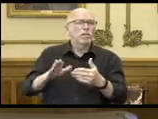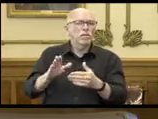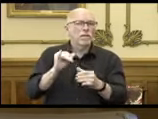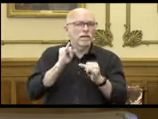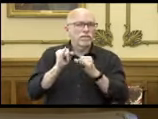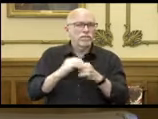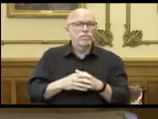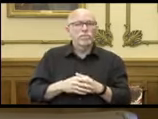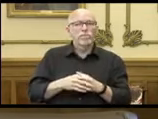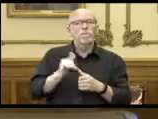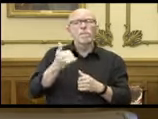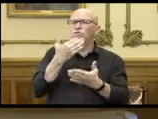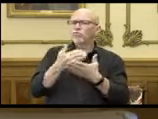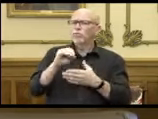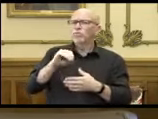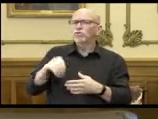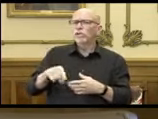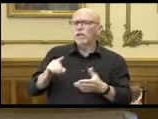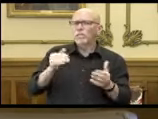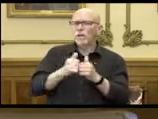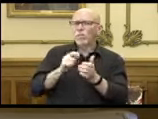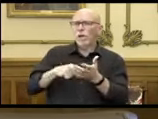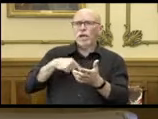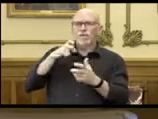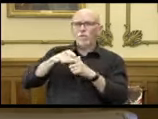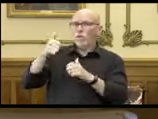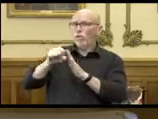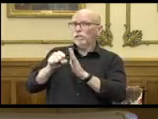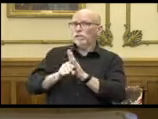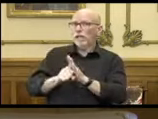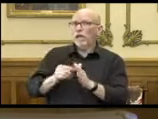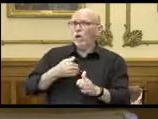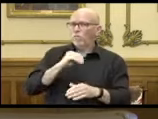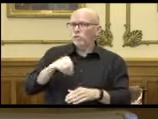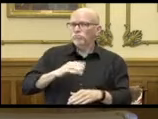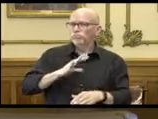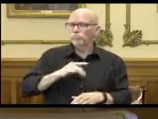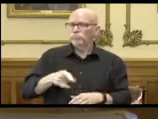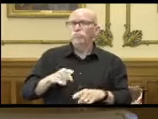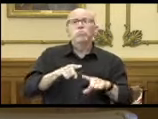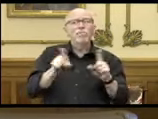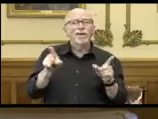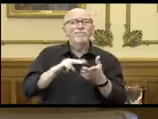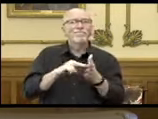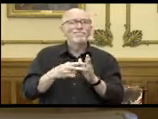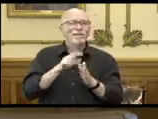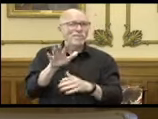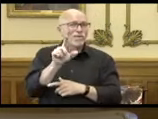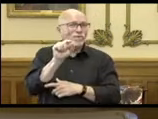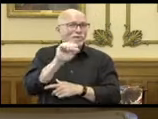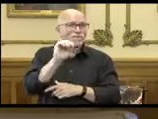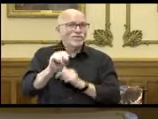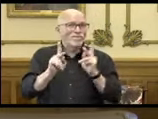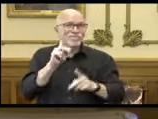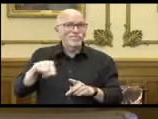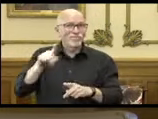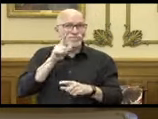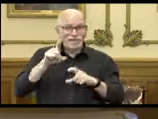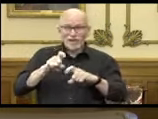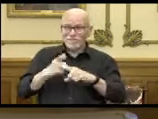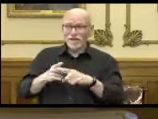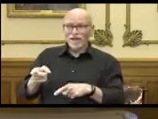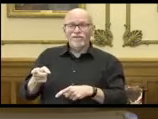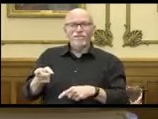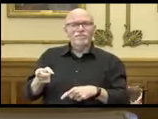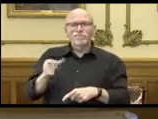These are good percentages compared to what I'm hearing from other states. But they also mean that about 20% of people who are positive are